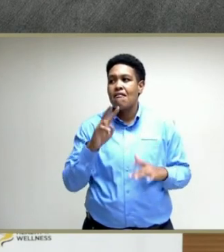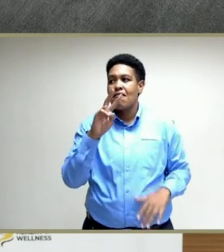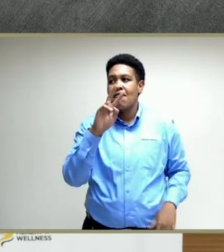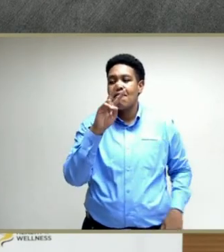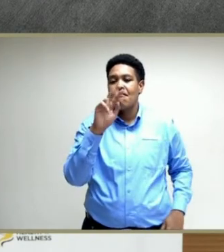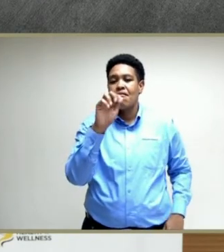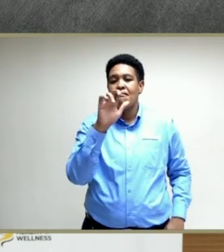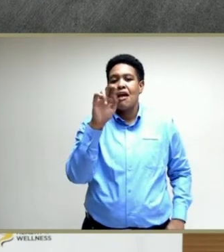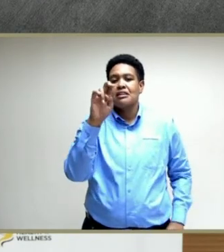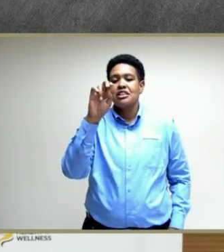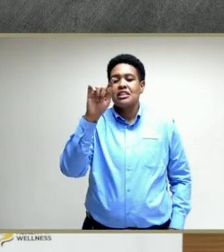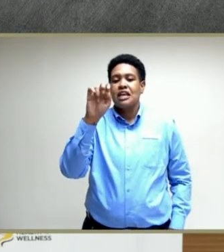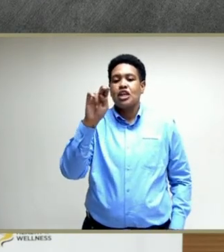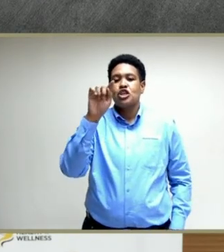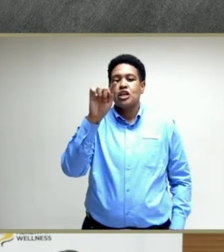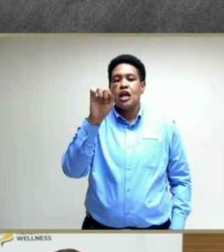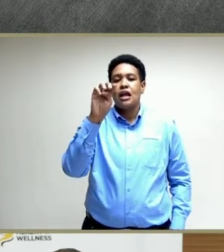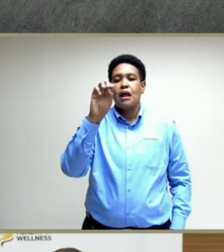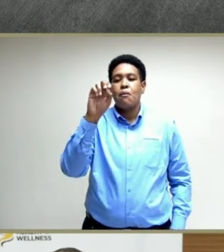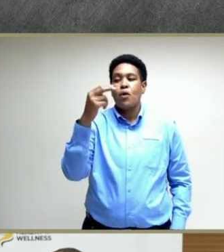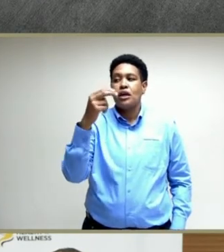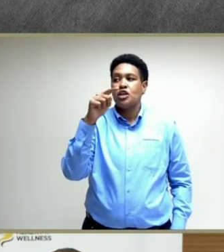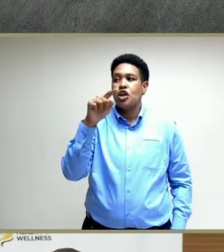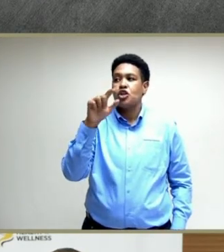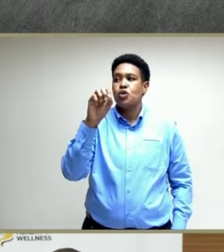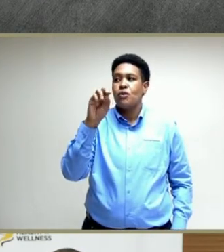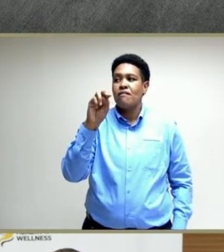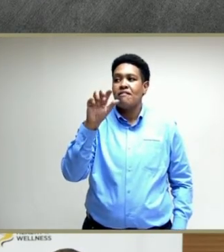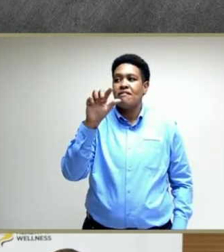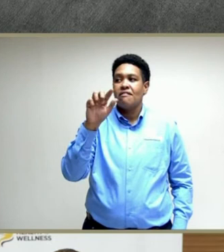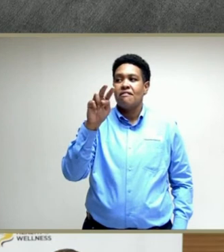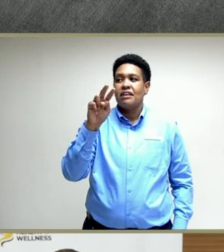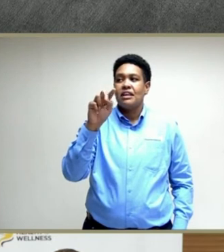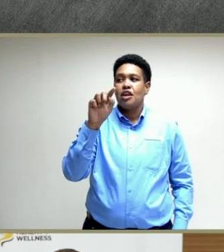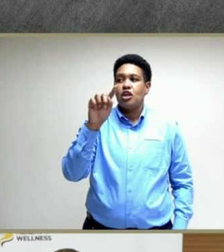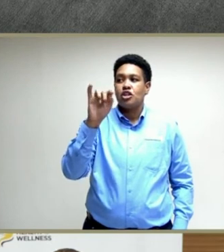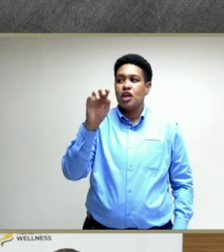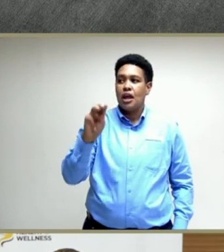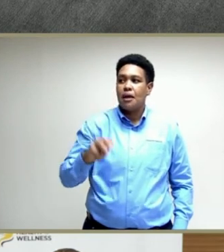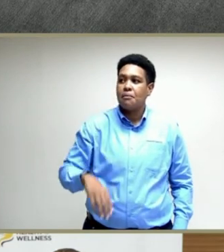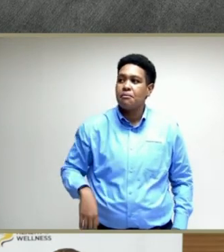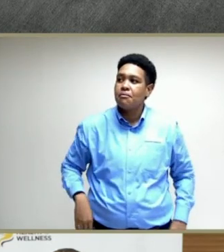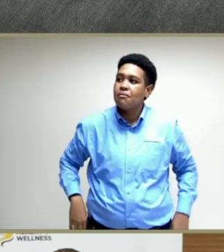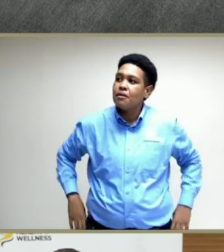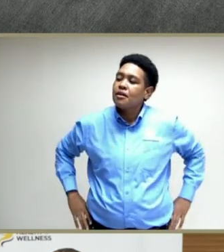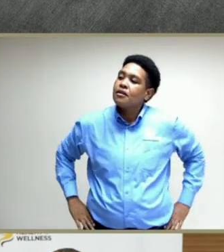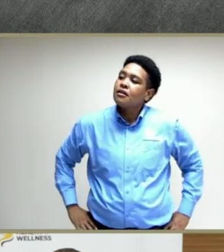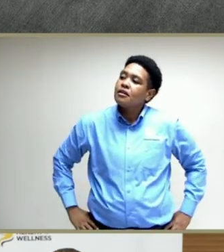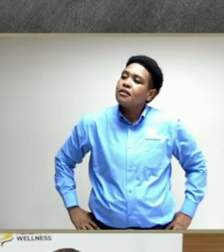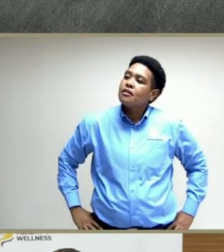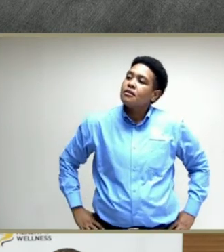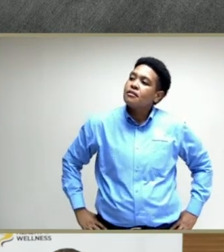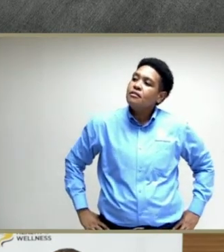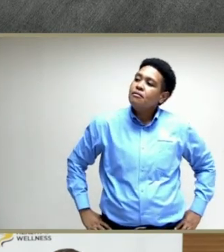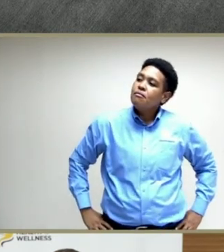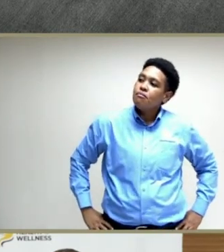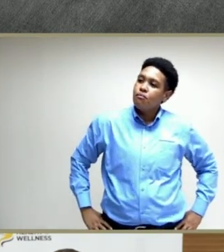.moh.gov.jm. And let's see if it comes up.